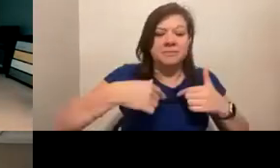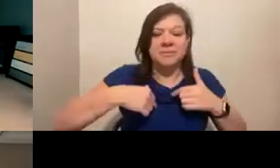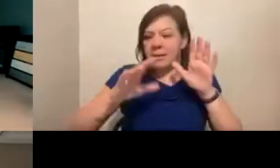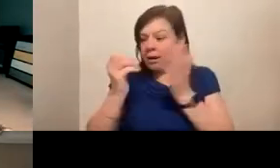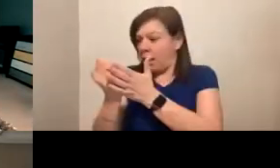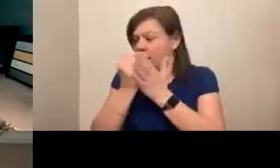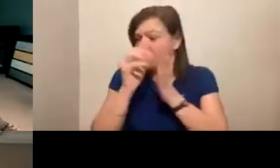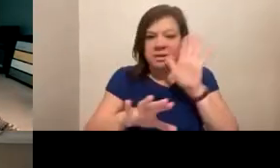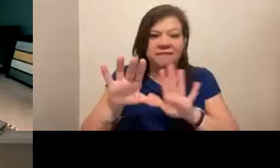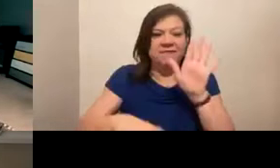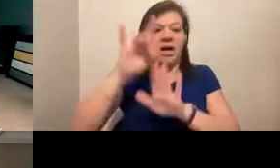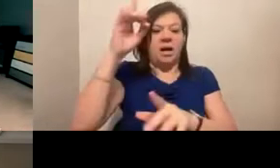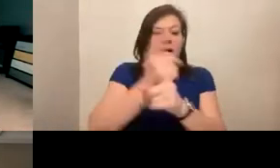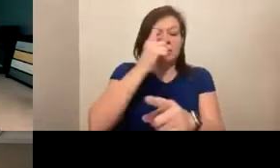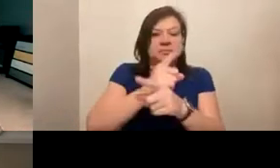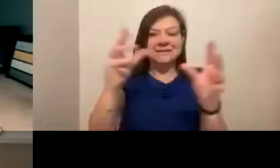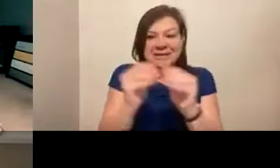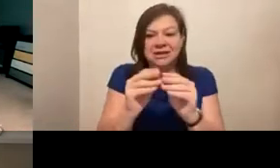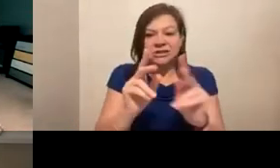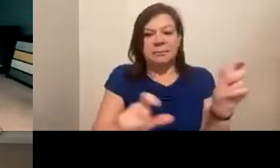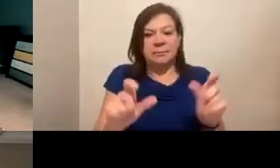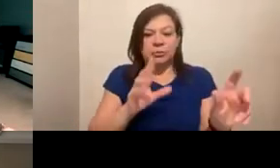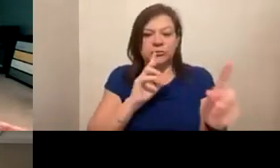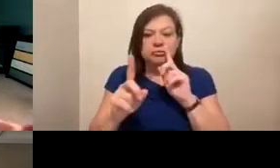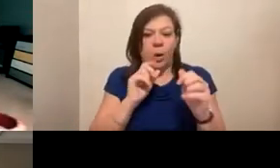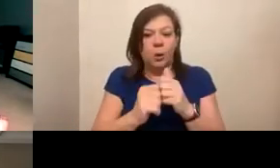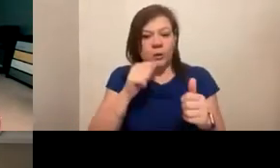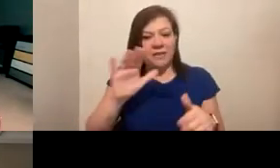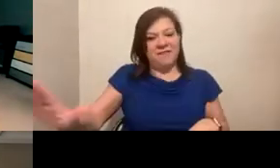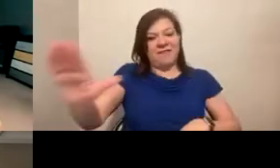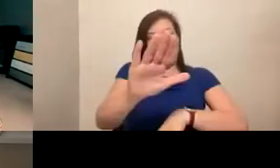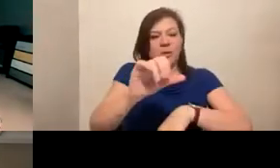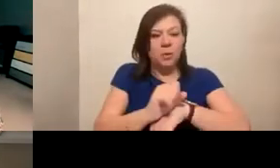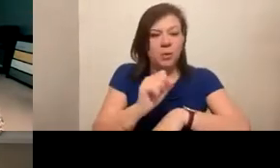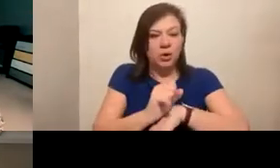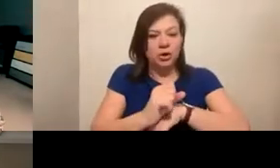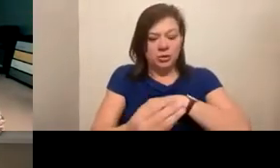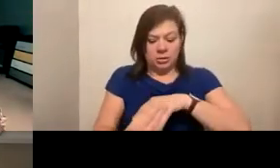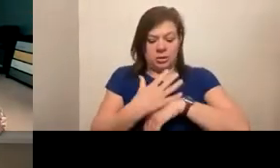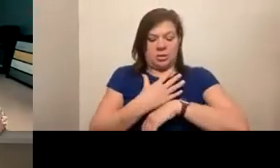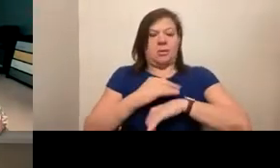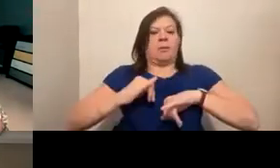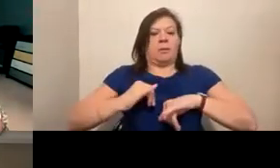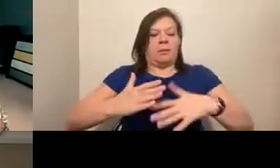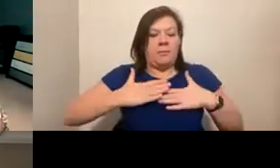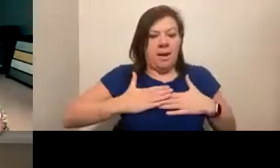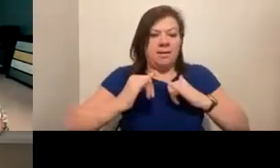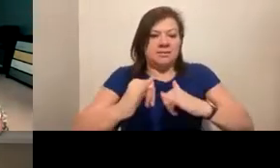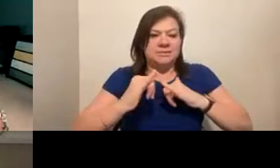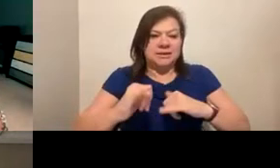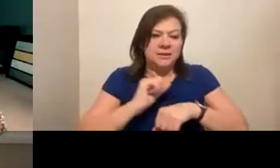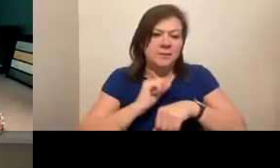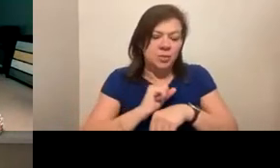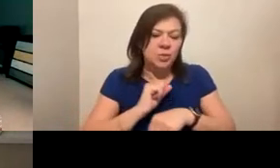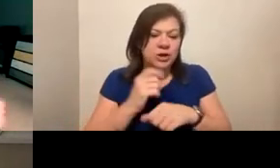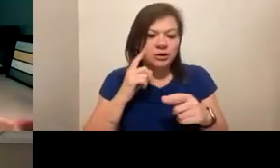those sessions and those people to talk to whose work would be related to the work I was doing and trying to do and